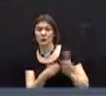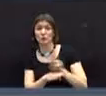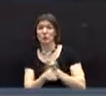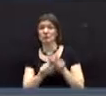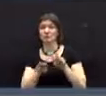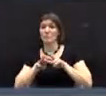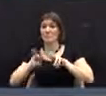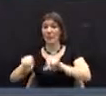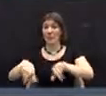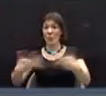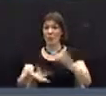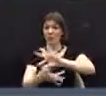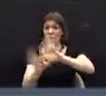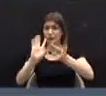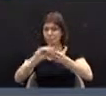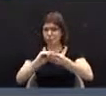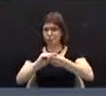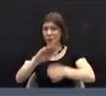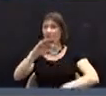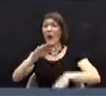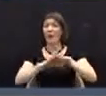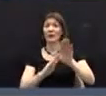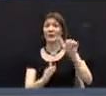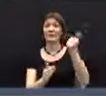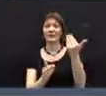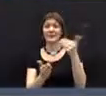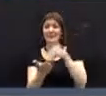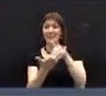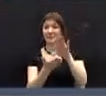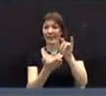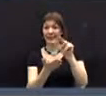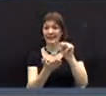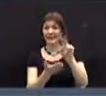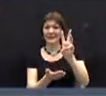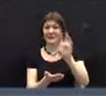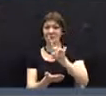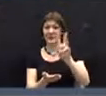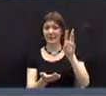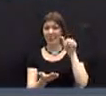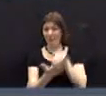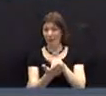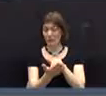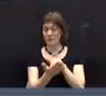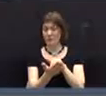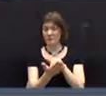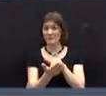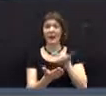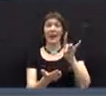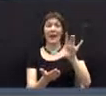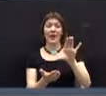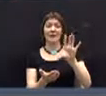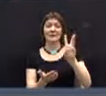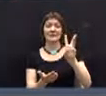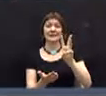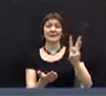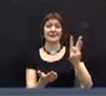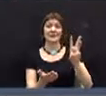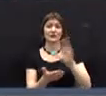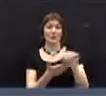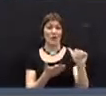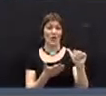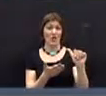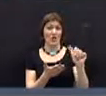the sum not to exceed $15,666,866